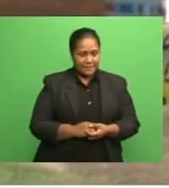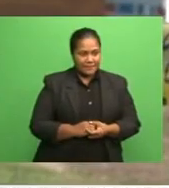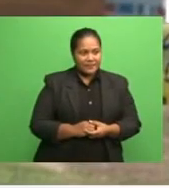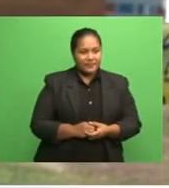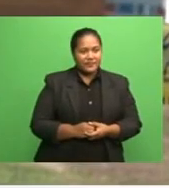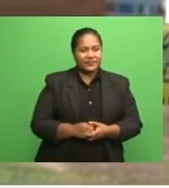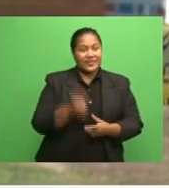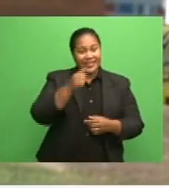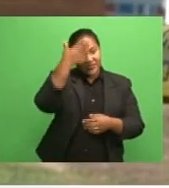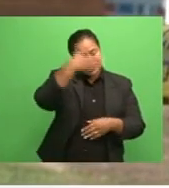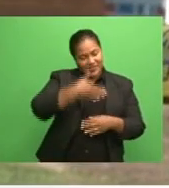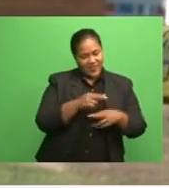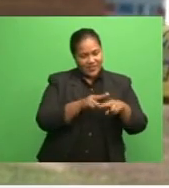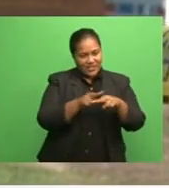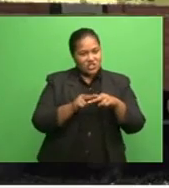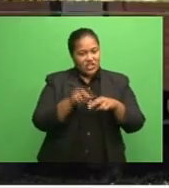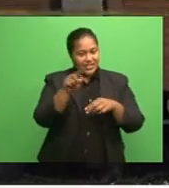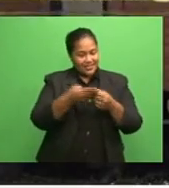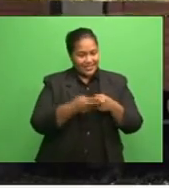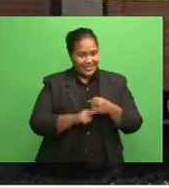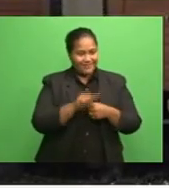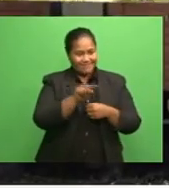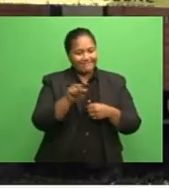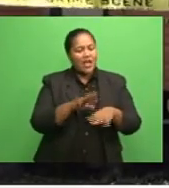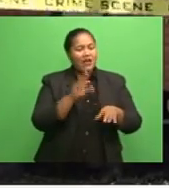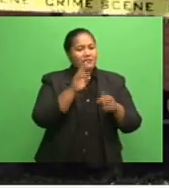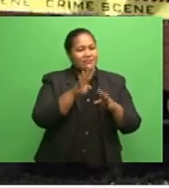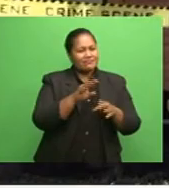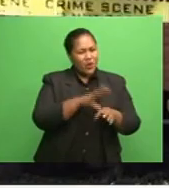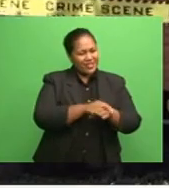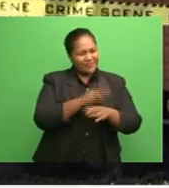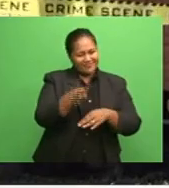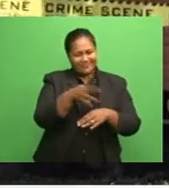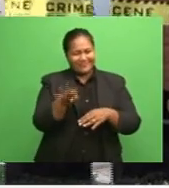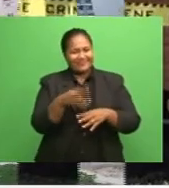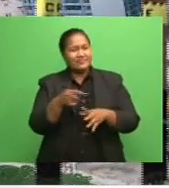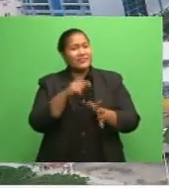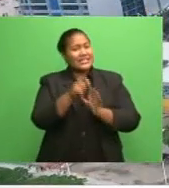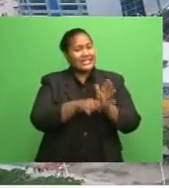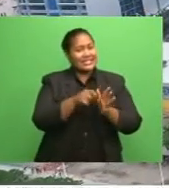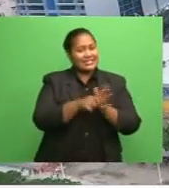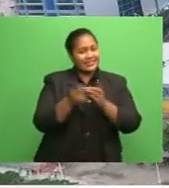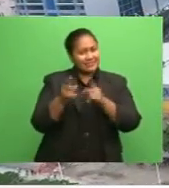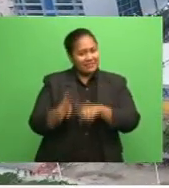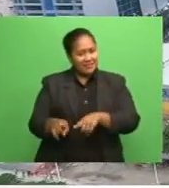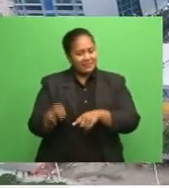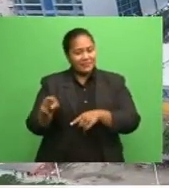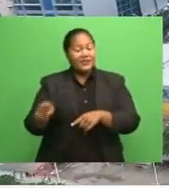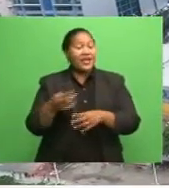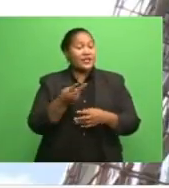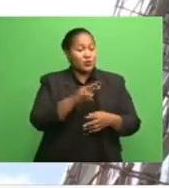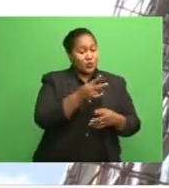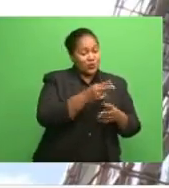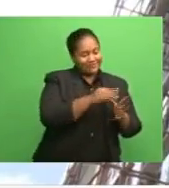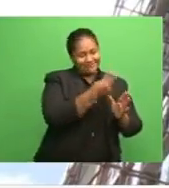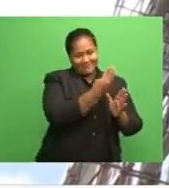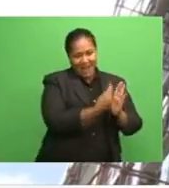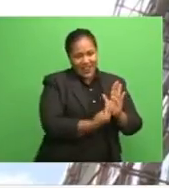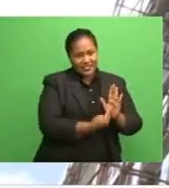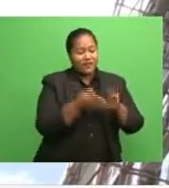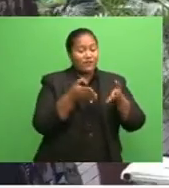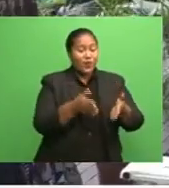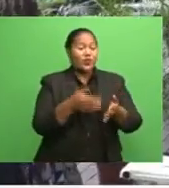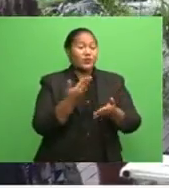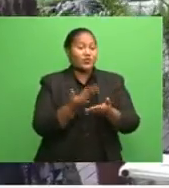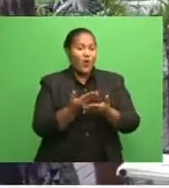Good evening, Fiji. In this bulletin, police investigate teens' death. 2020-21 budget focuses